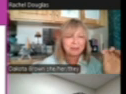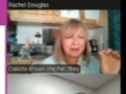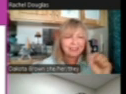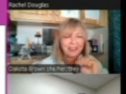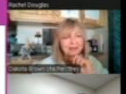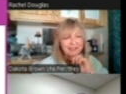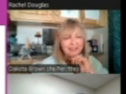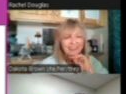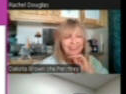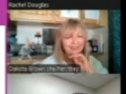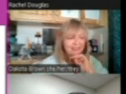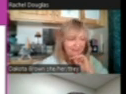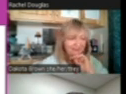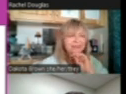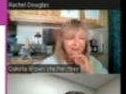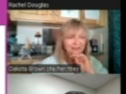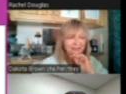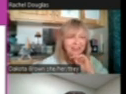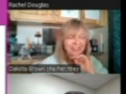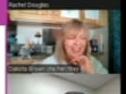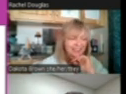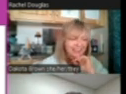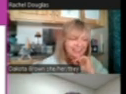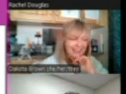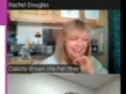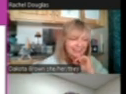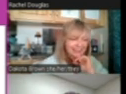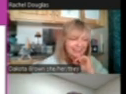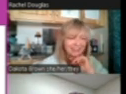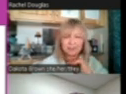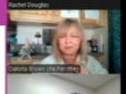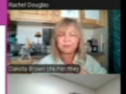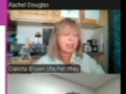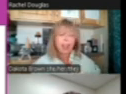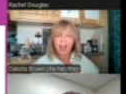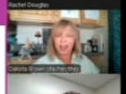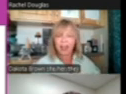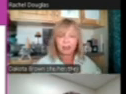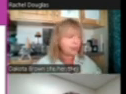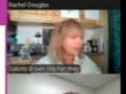That's a little piece of intimacy that we got to have today. Awesome.